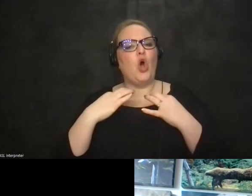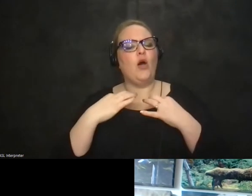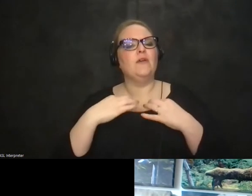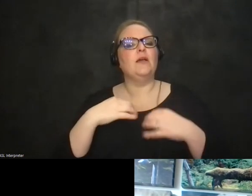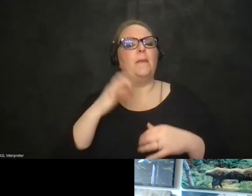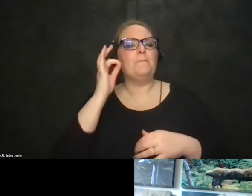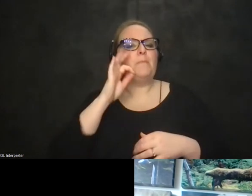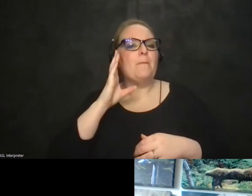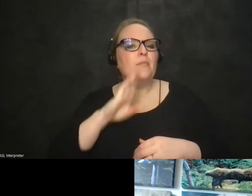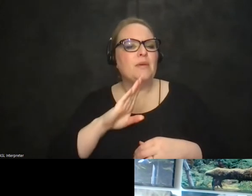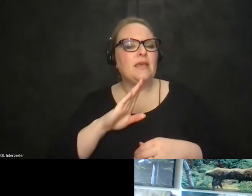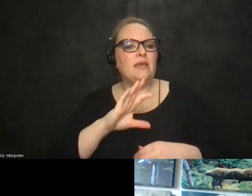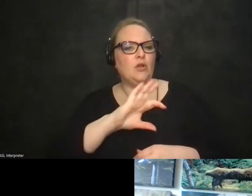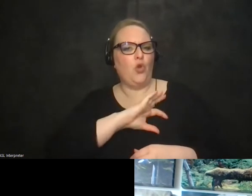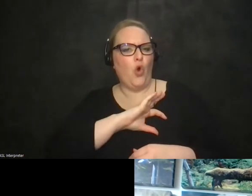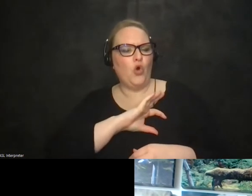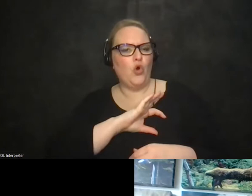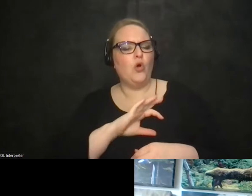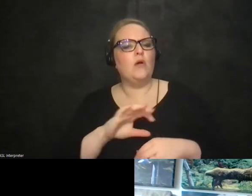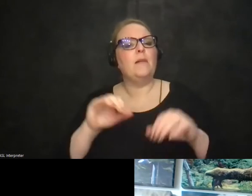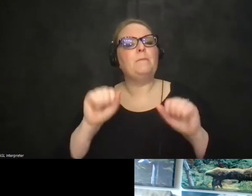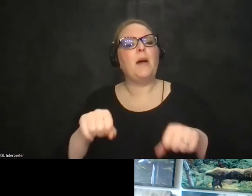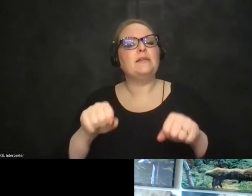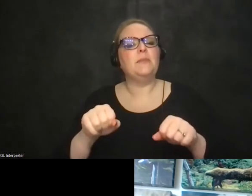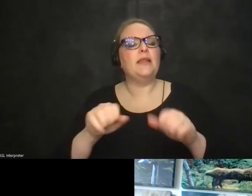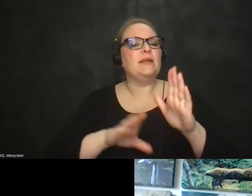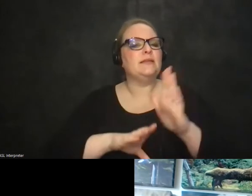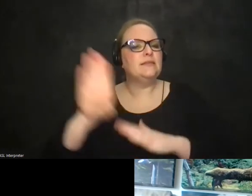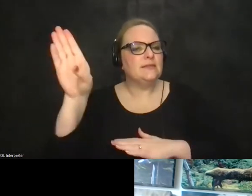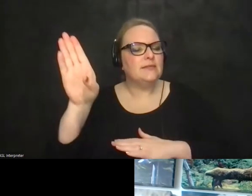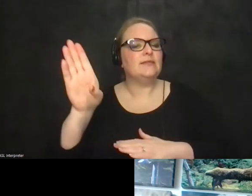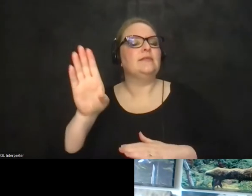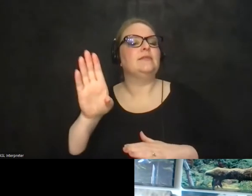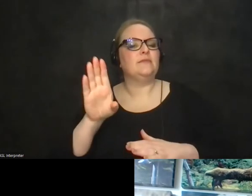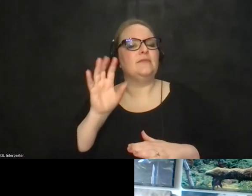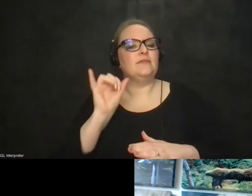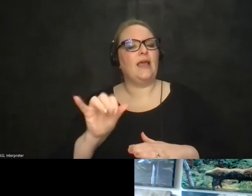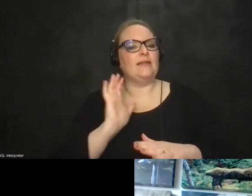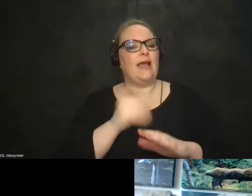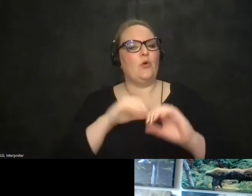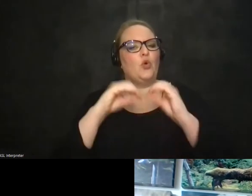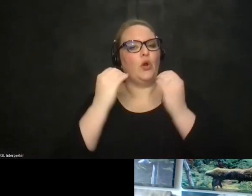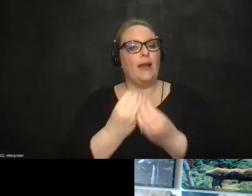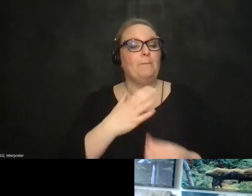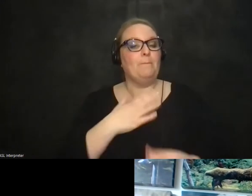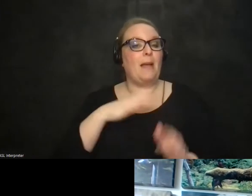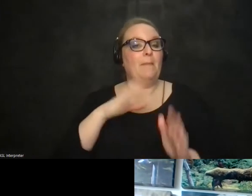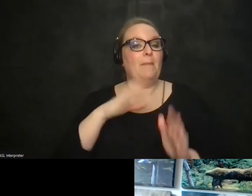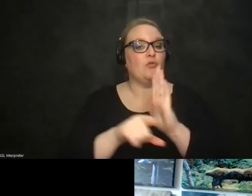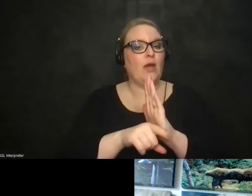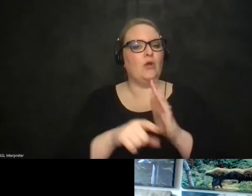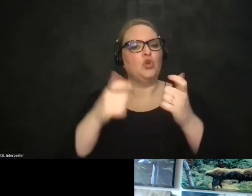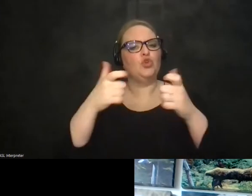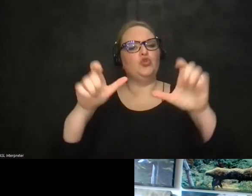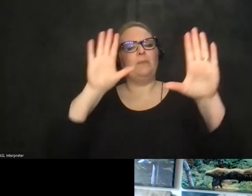represents the possibilities taking flight philosophy of our organization my live background features a huge